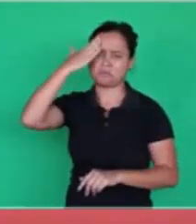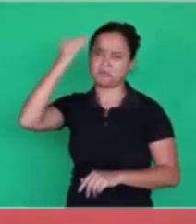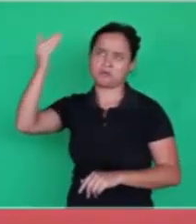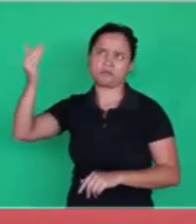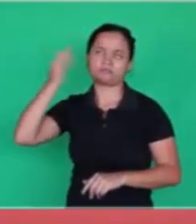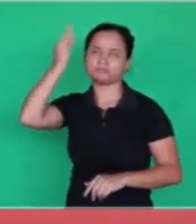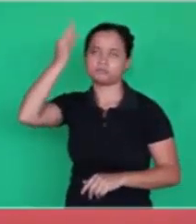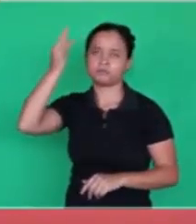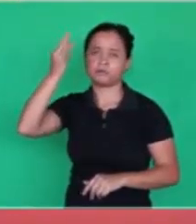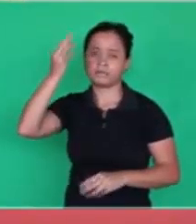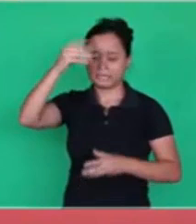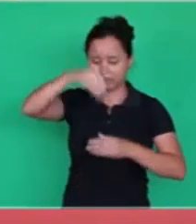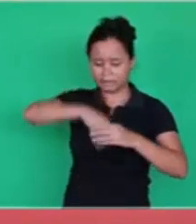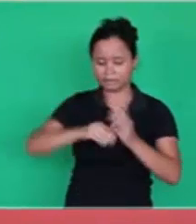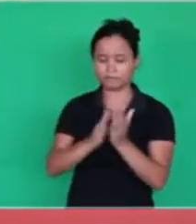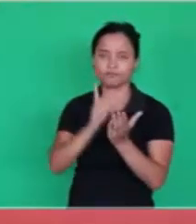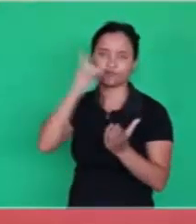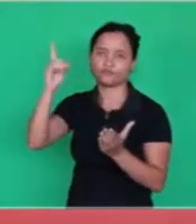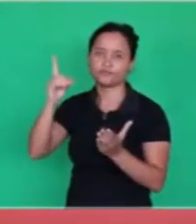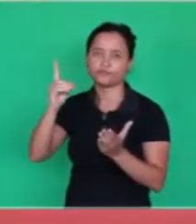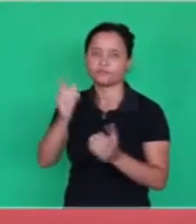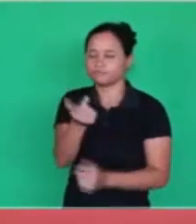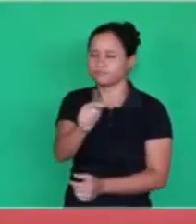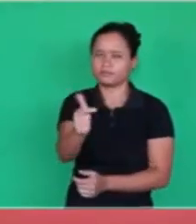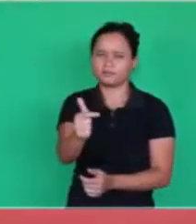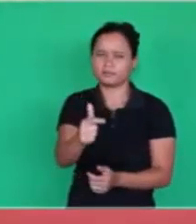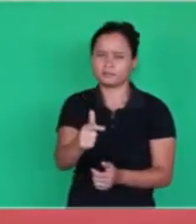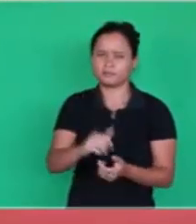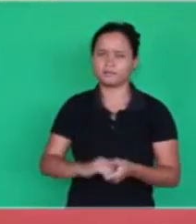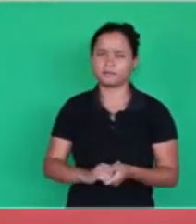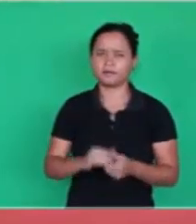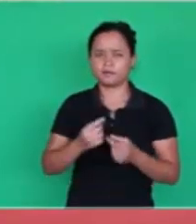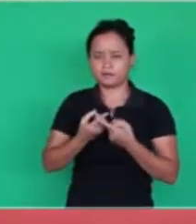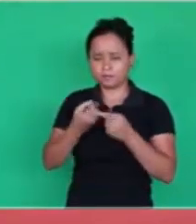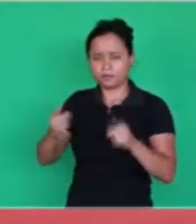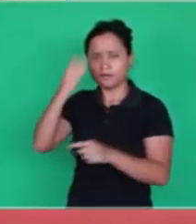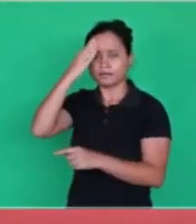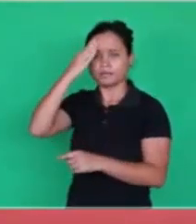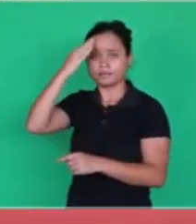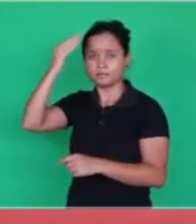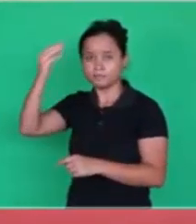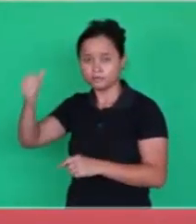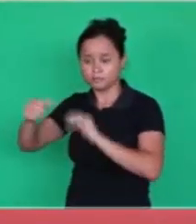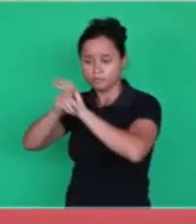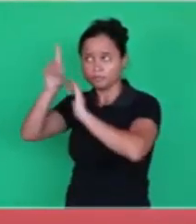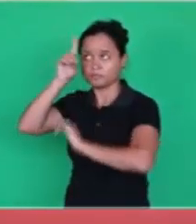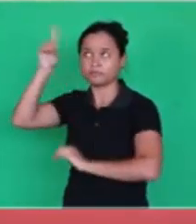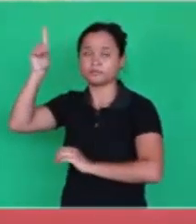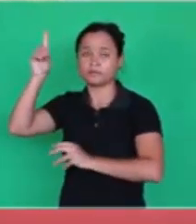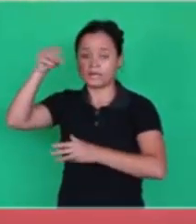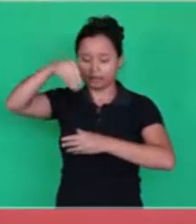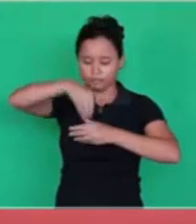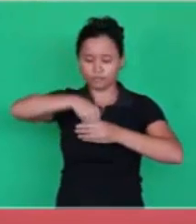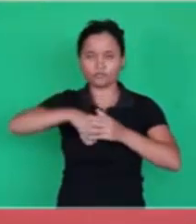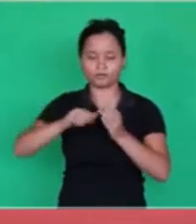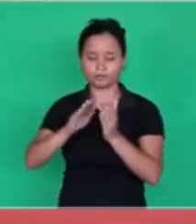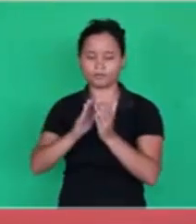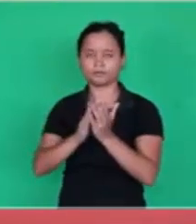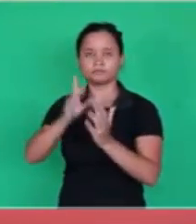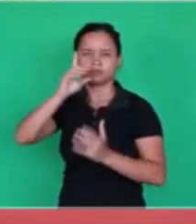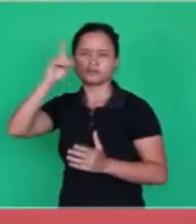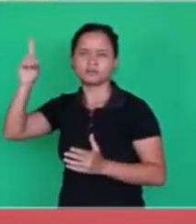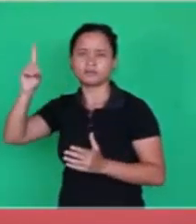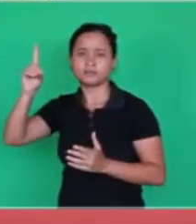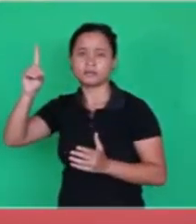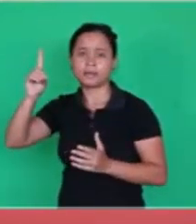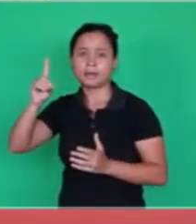not in the Bible. So look here. Where is the wisdom of God? It's in the word, in the living